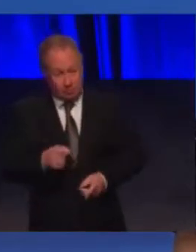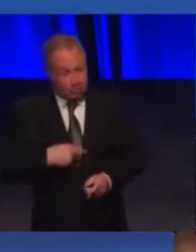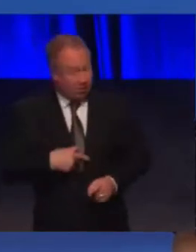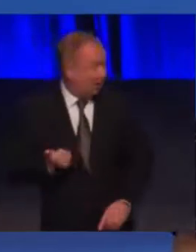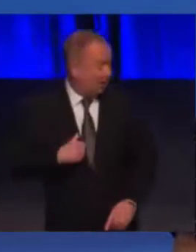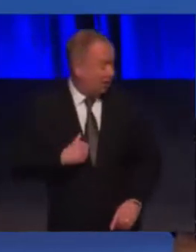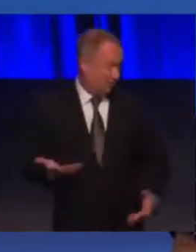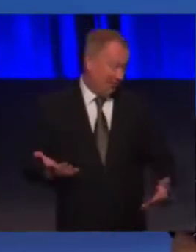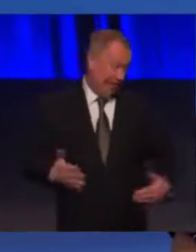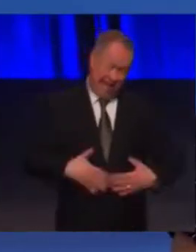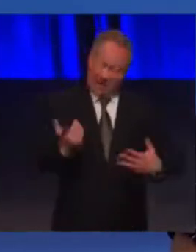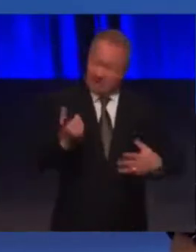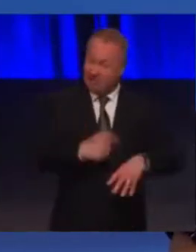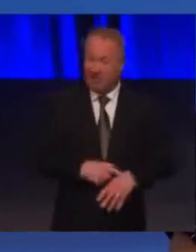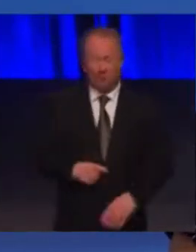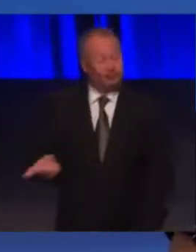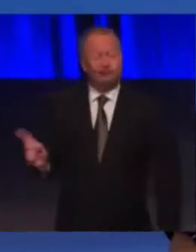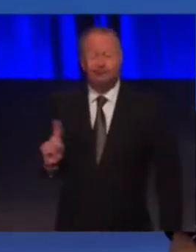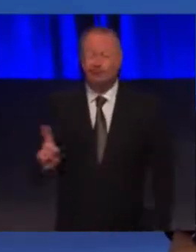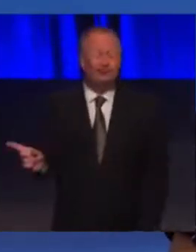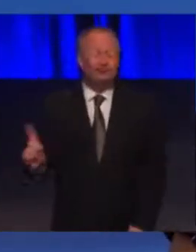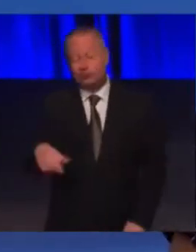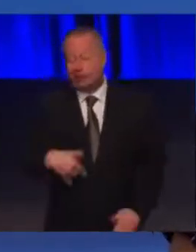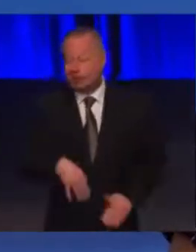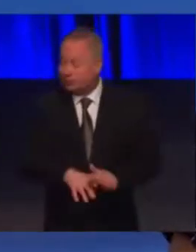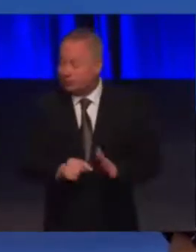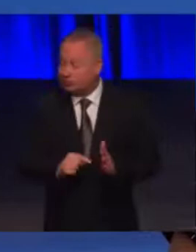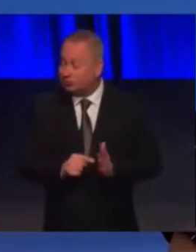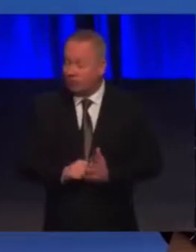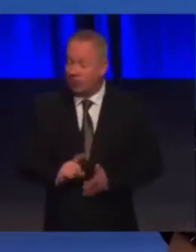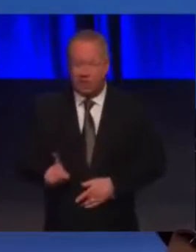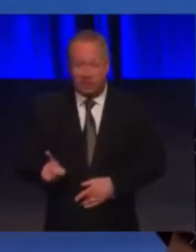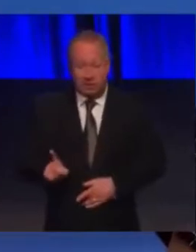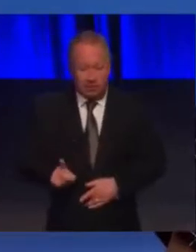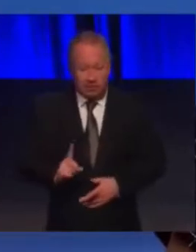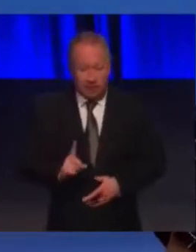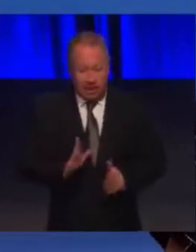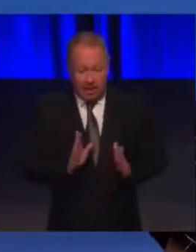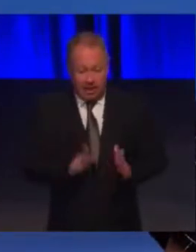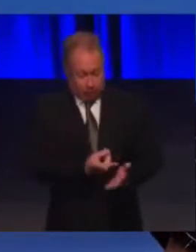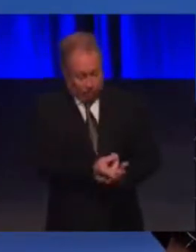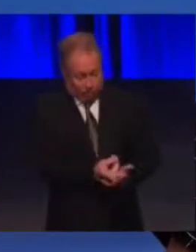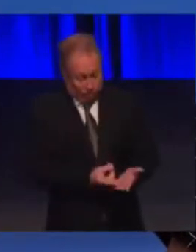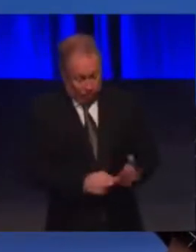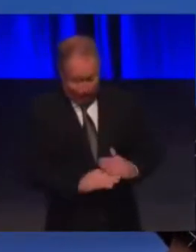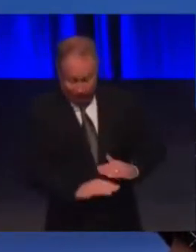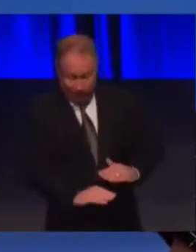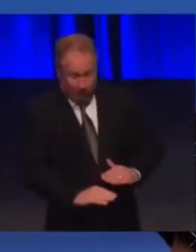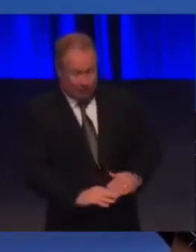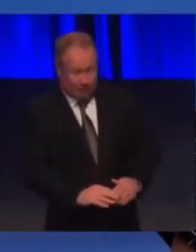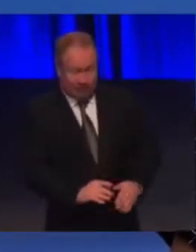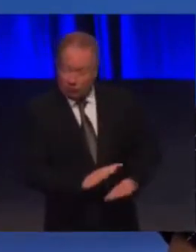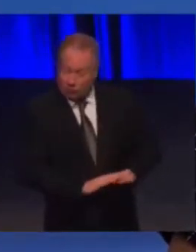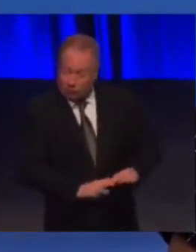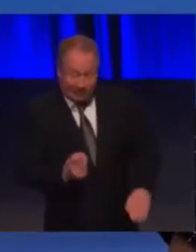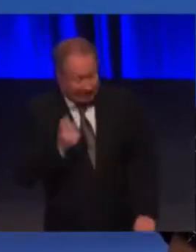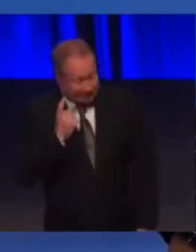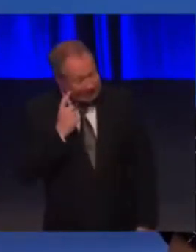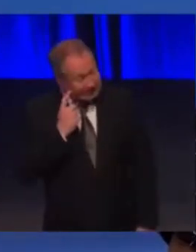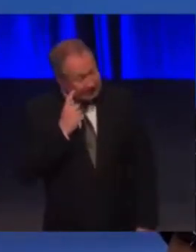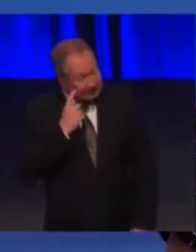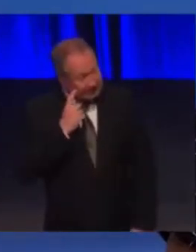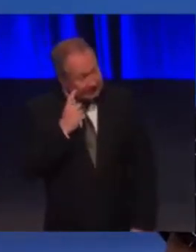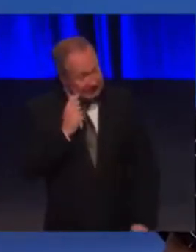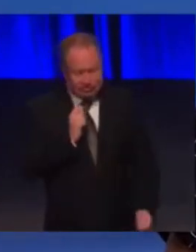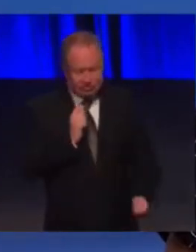granted because we can just go to the toilet, which are not easy if you have to lie someone down to be changed. Changing